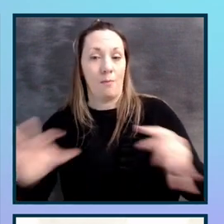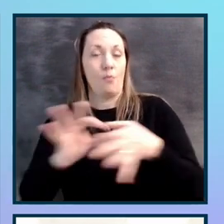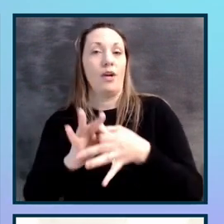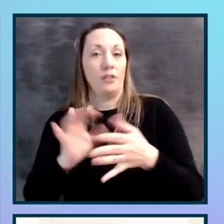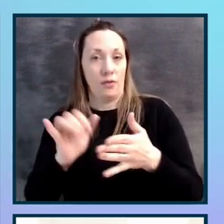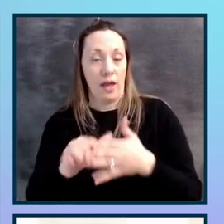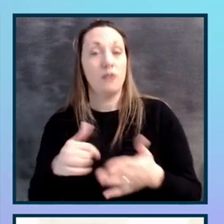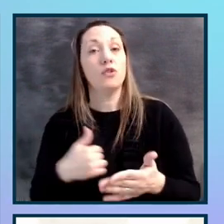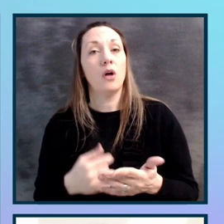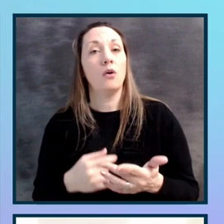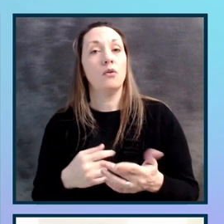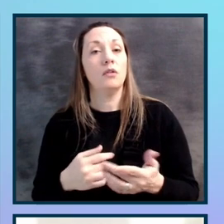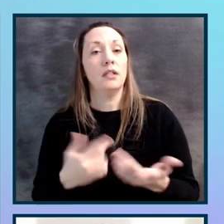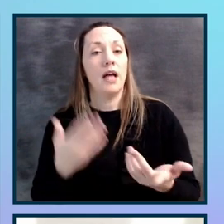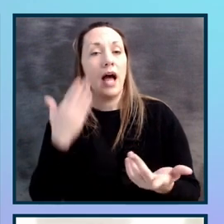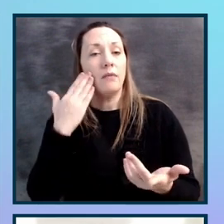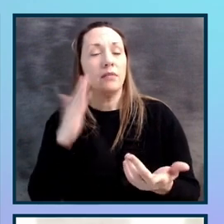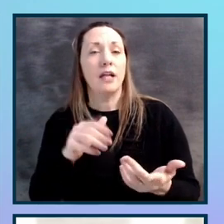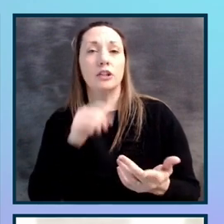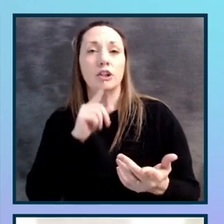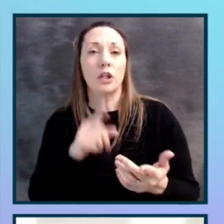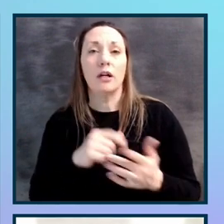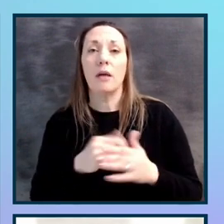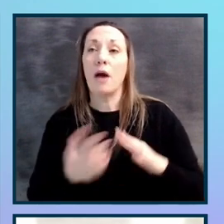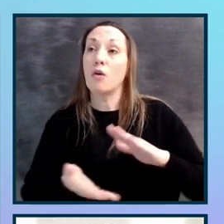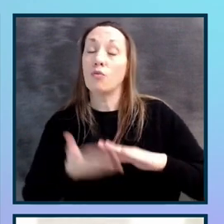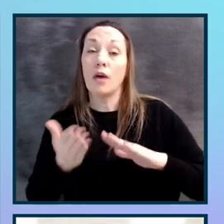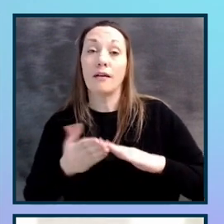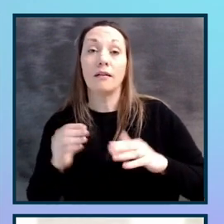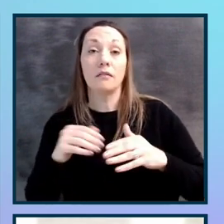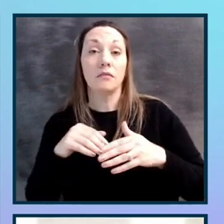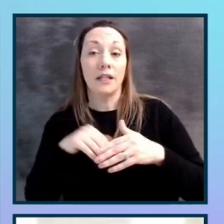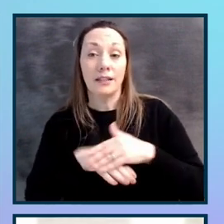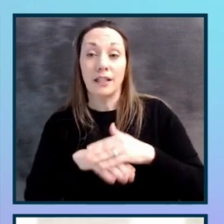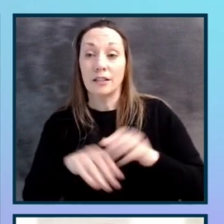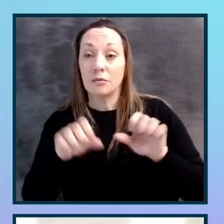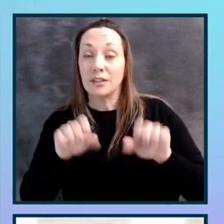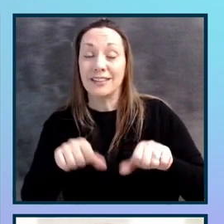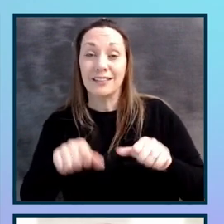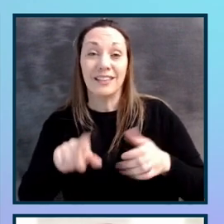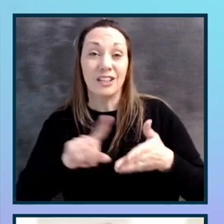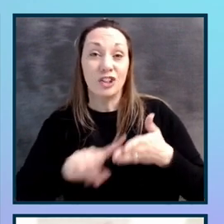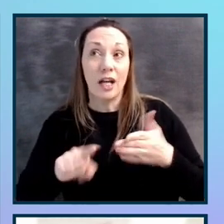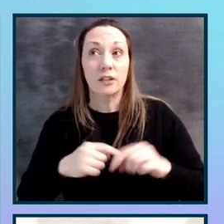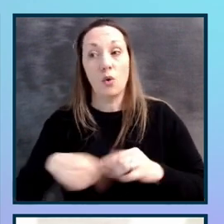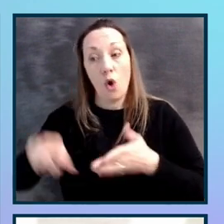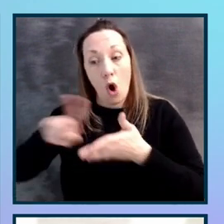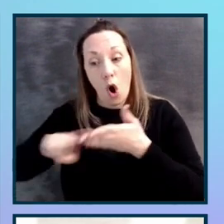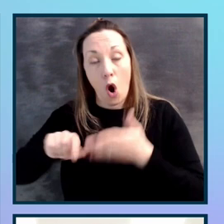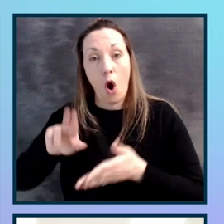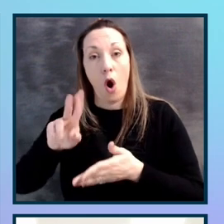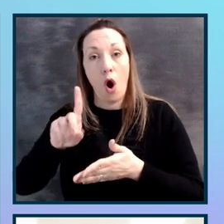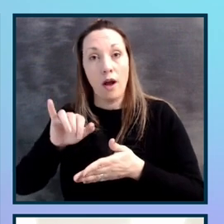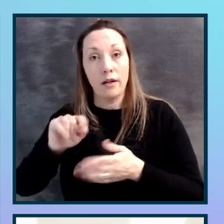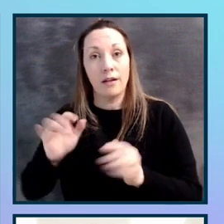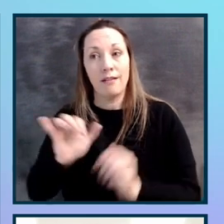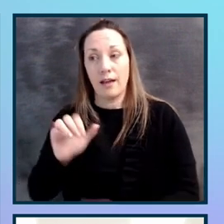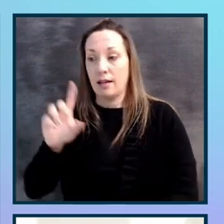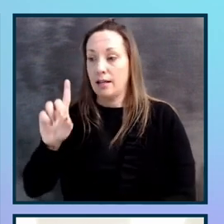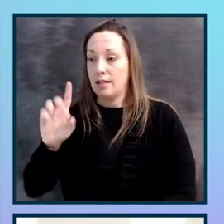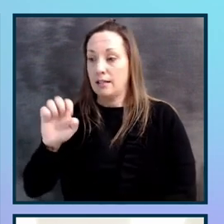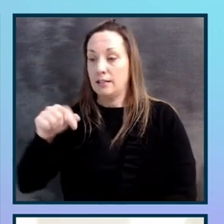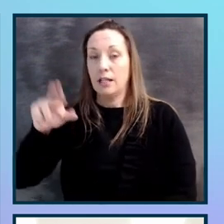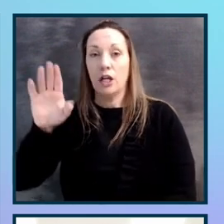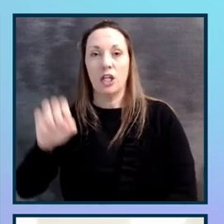So just to be clear, I'm not talking obviously about running accessibility checks or auditing. We'll leave that to the experts like DQ, but really more